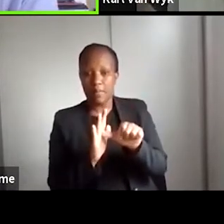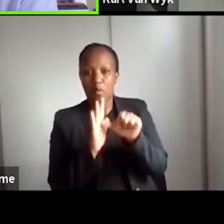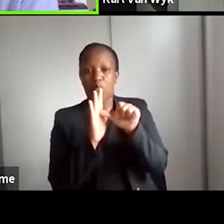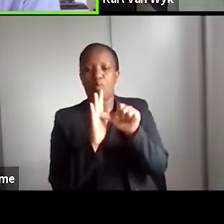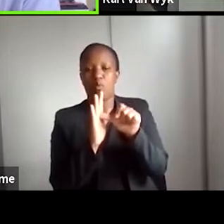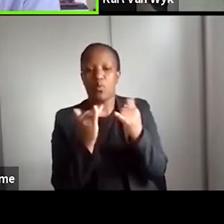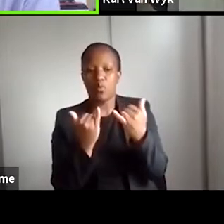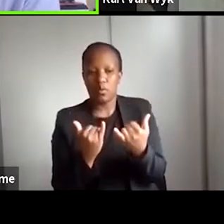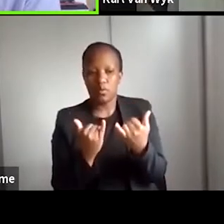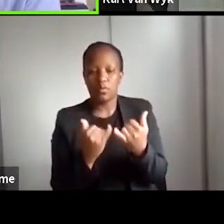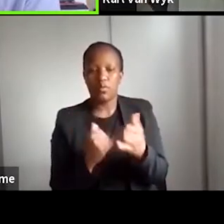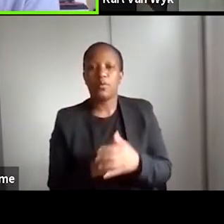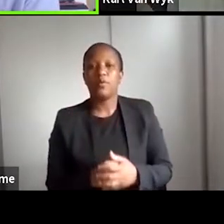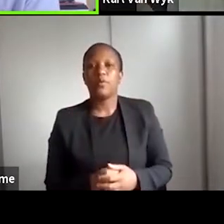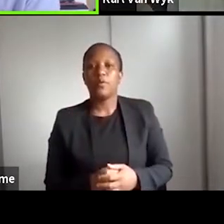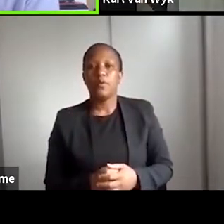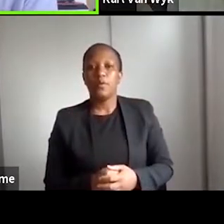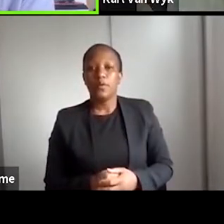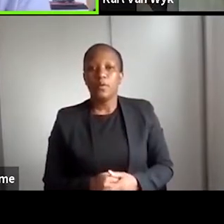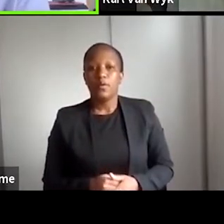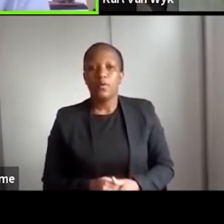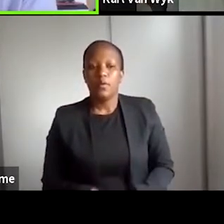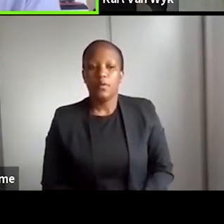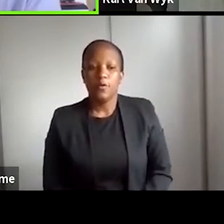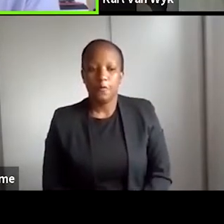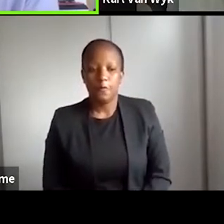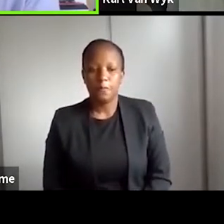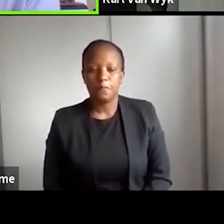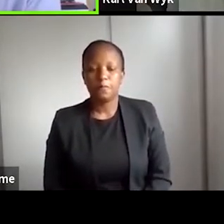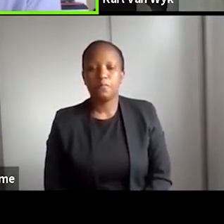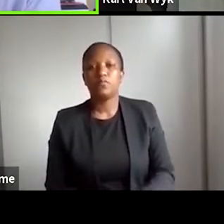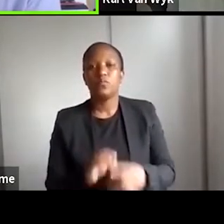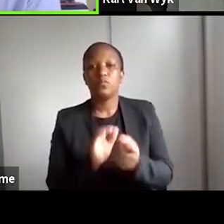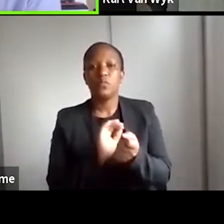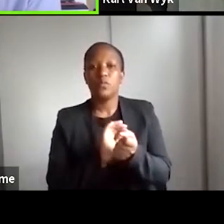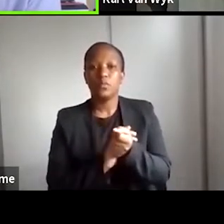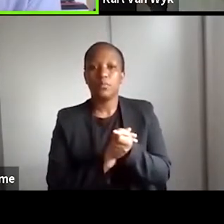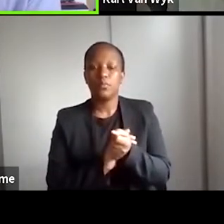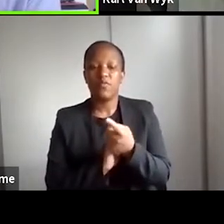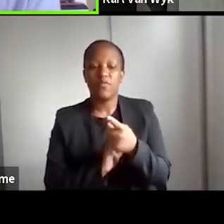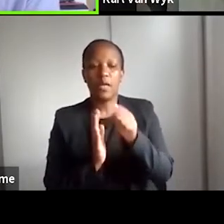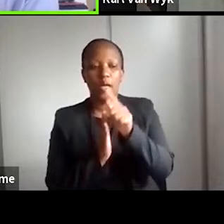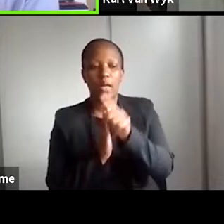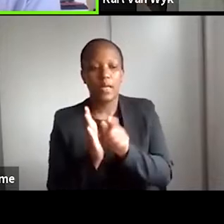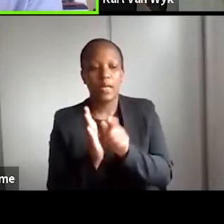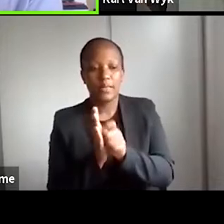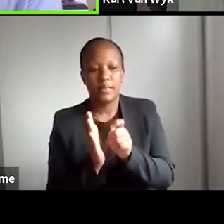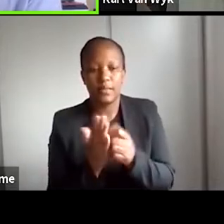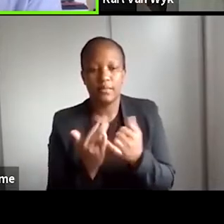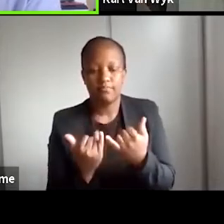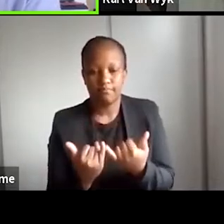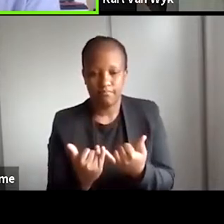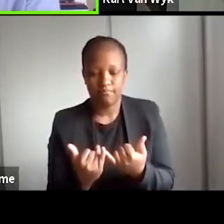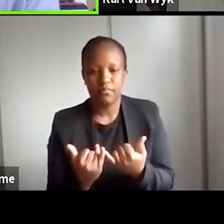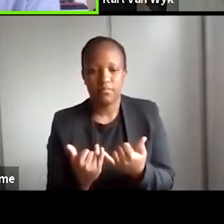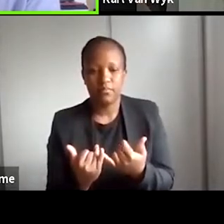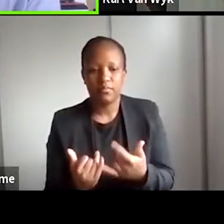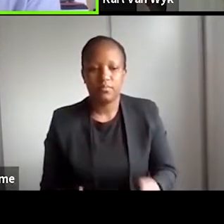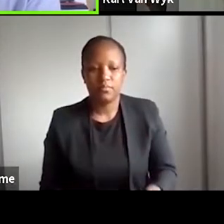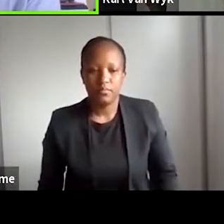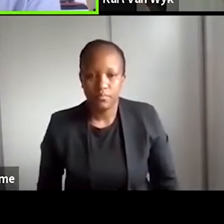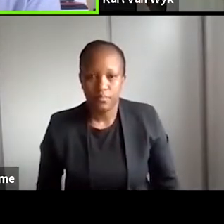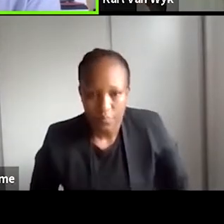context of Mexican literature they are not only taking pleasure in the literary form, but that the work on documentality